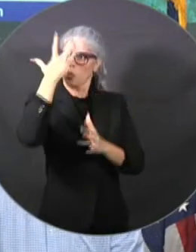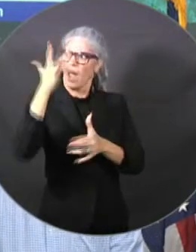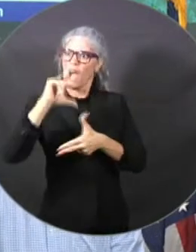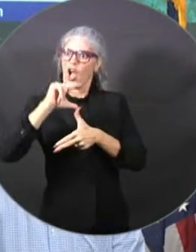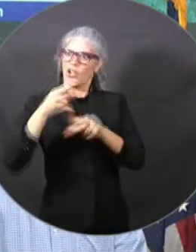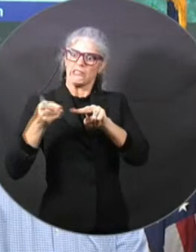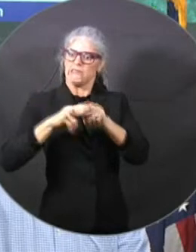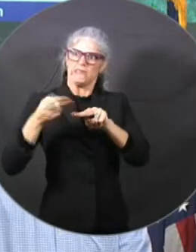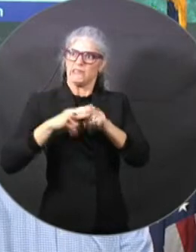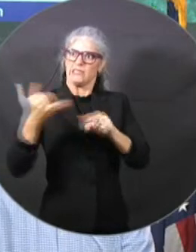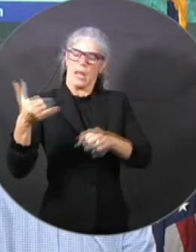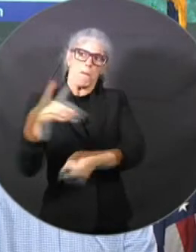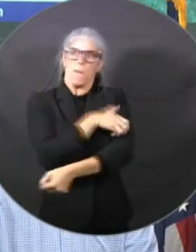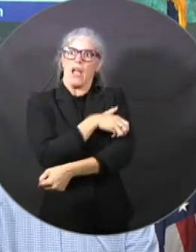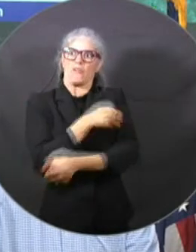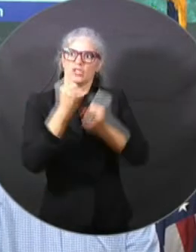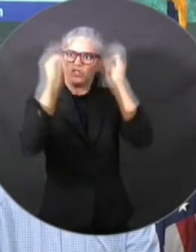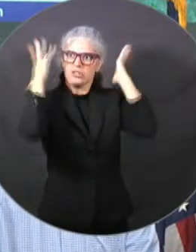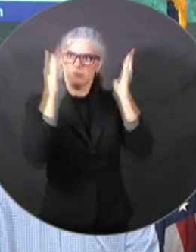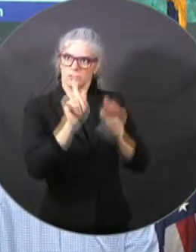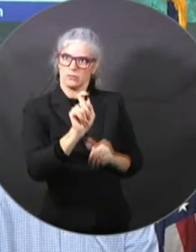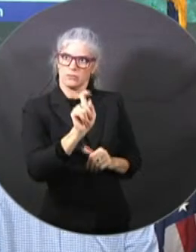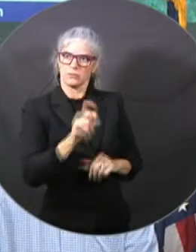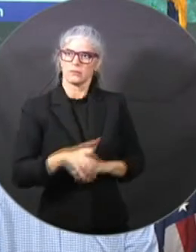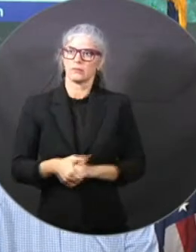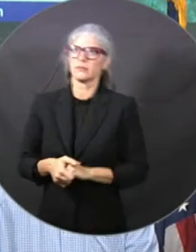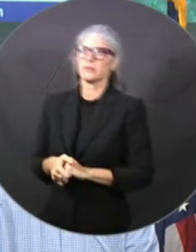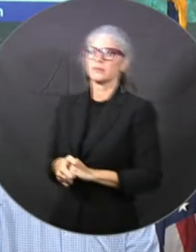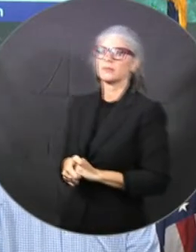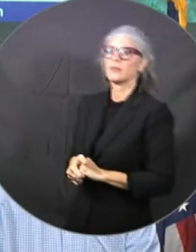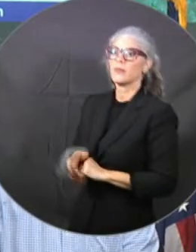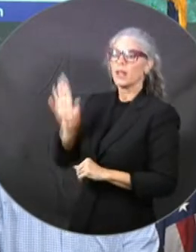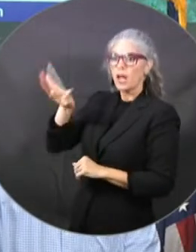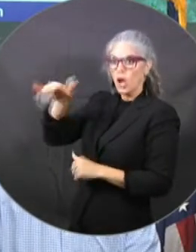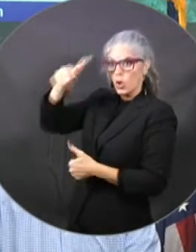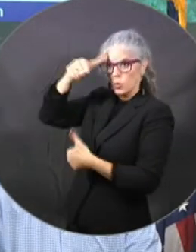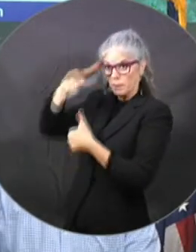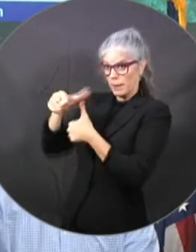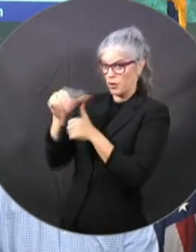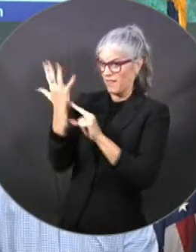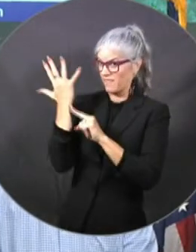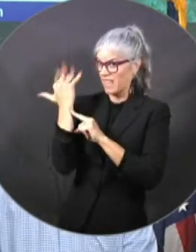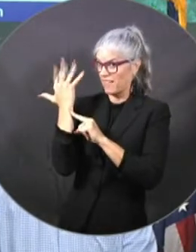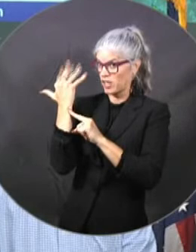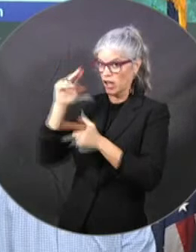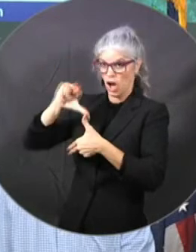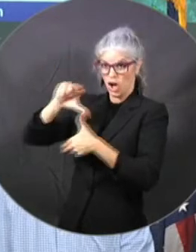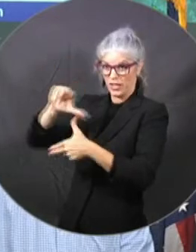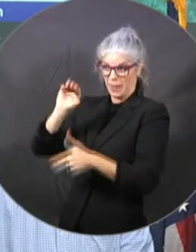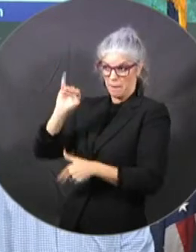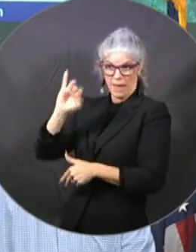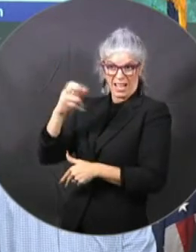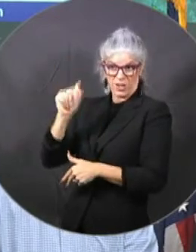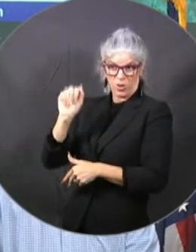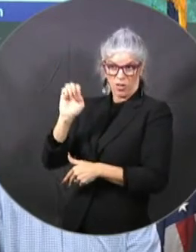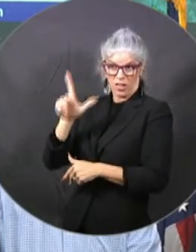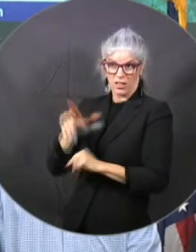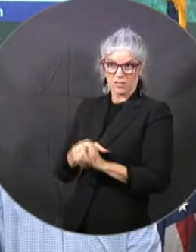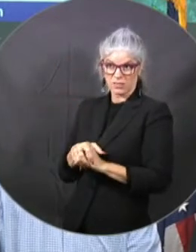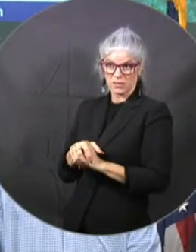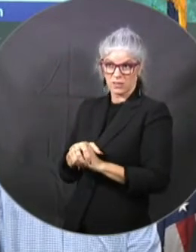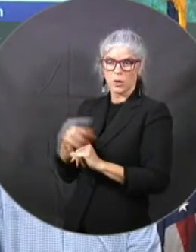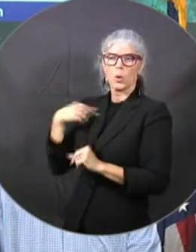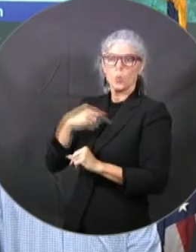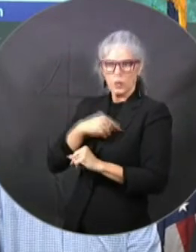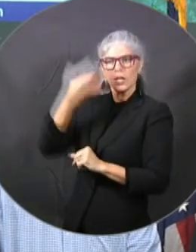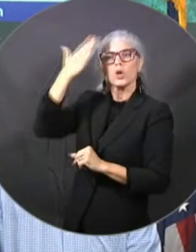Michael. Hurricane Michael, if you remember, a few days before, we knew there would be a storm. Nobody was saying that it was going to be a